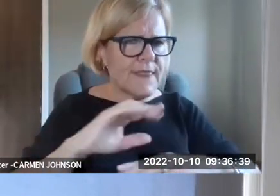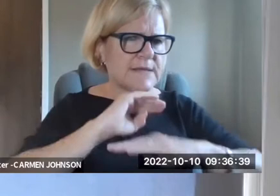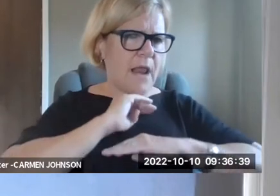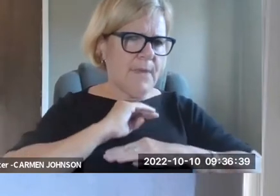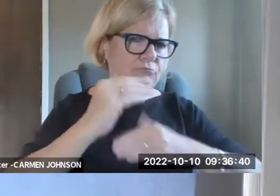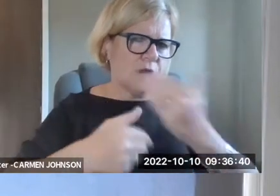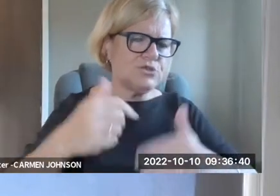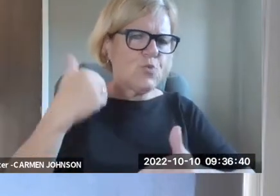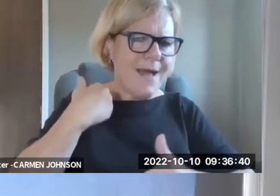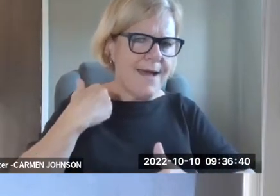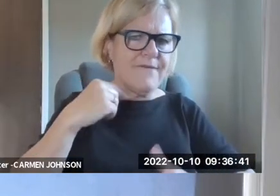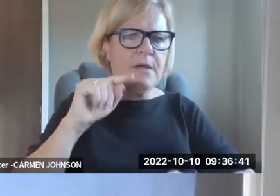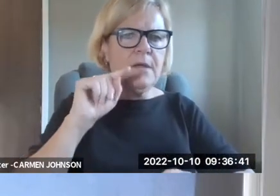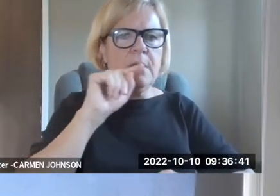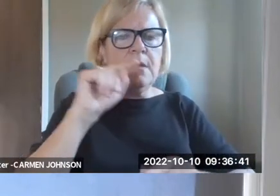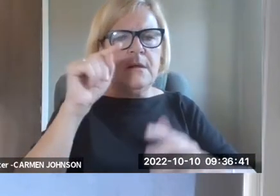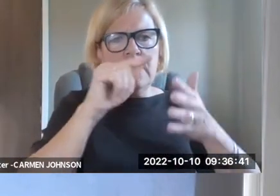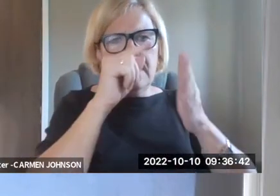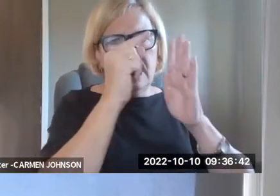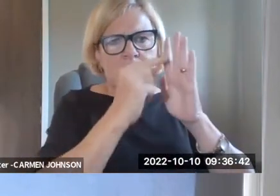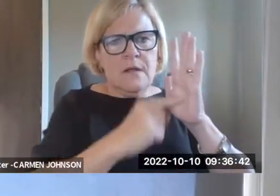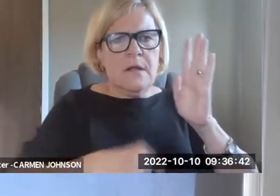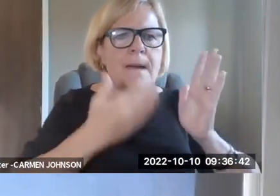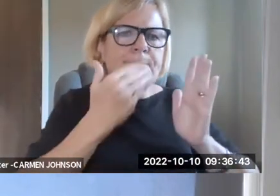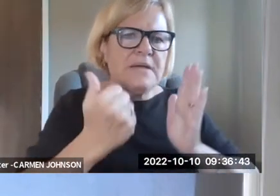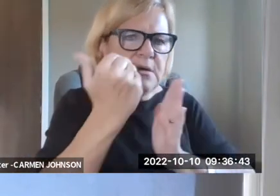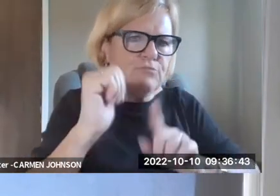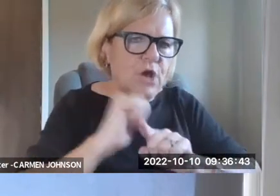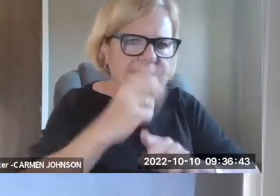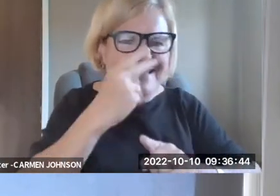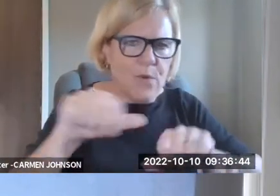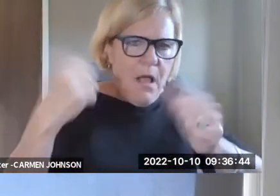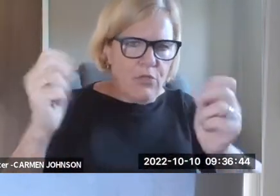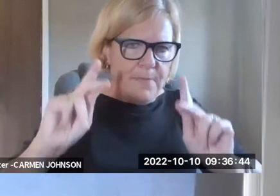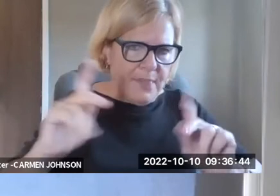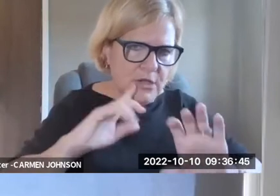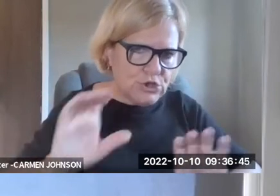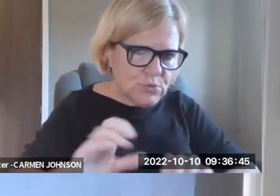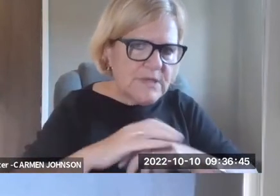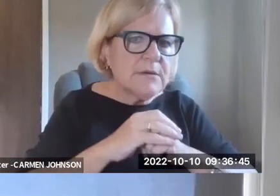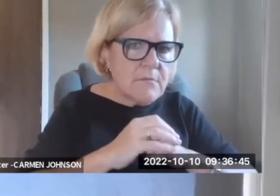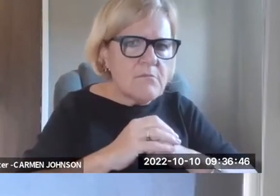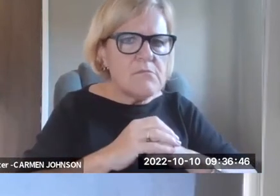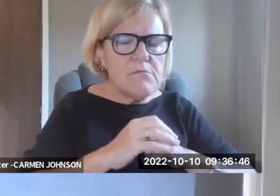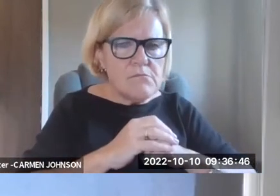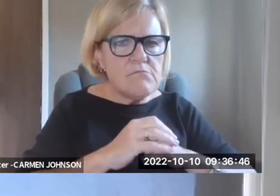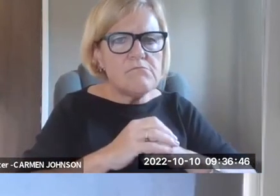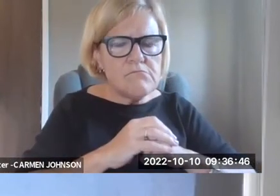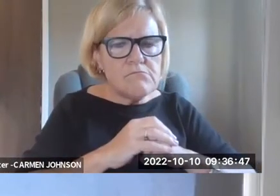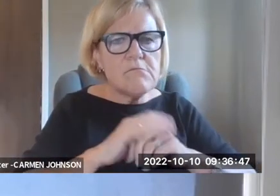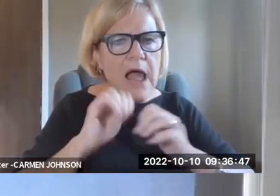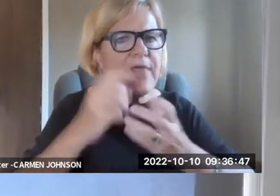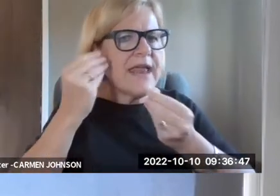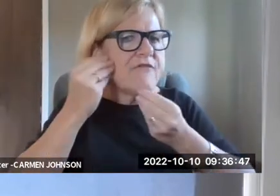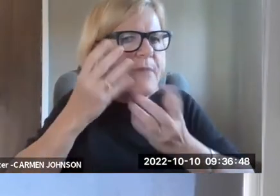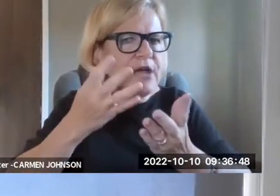the Colorado cases and, and will be in Tennessee, um, amazing, uh, during the settlement process to have these, um, you know,